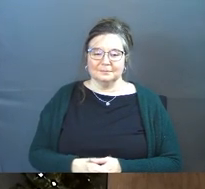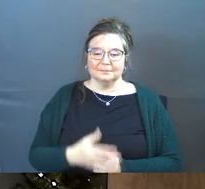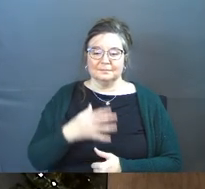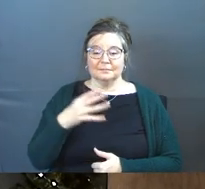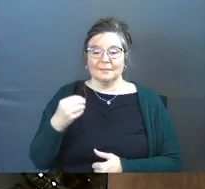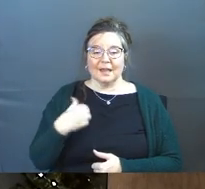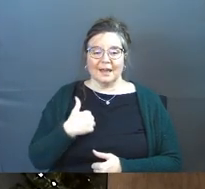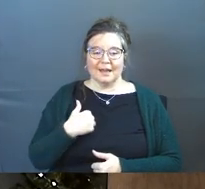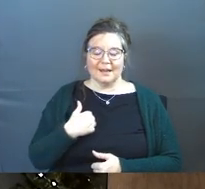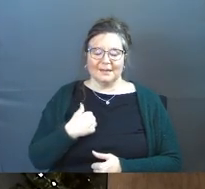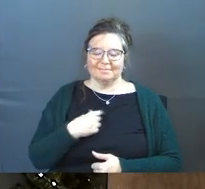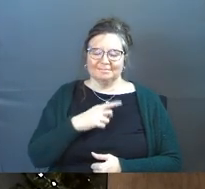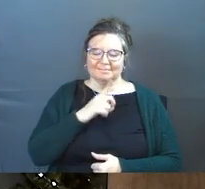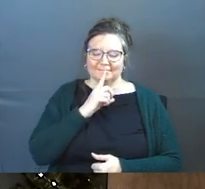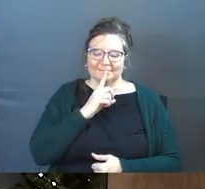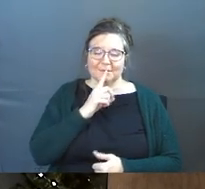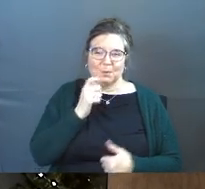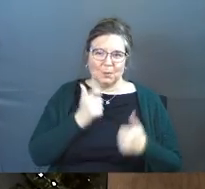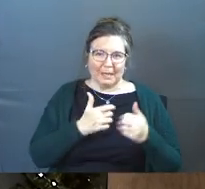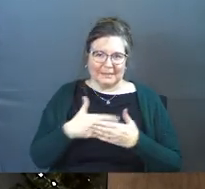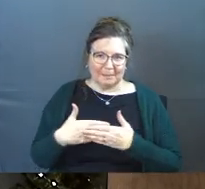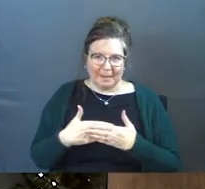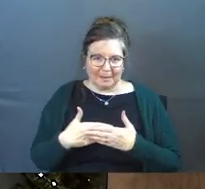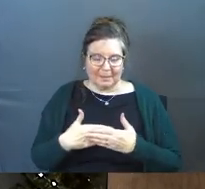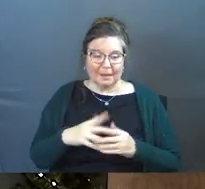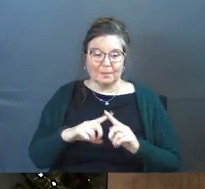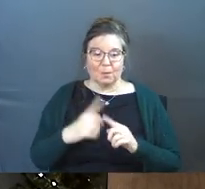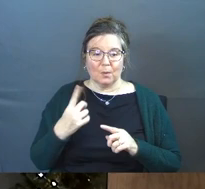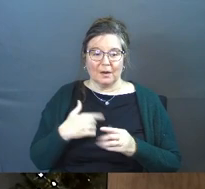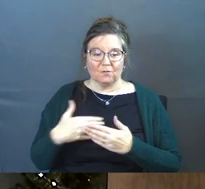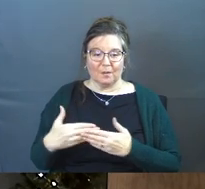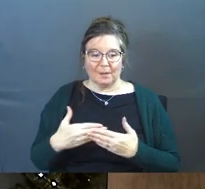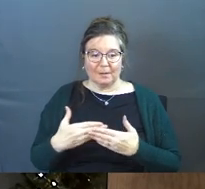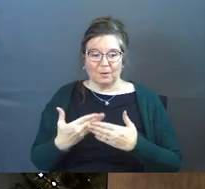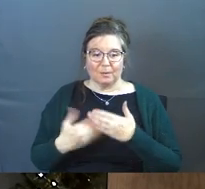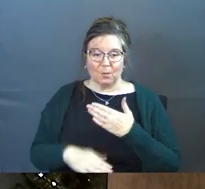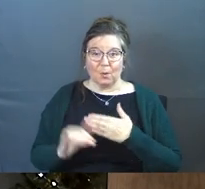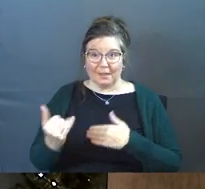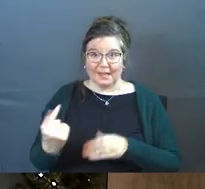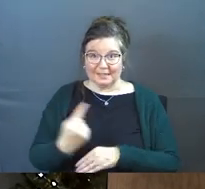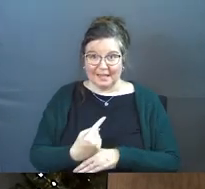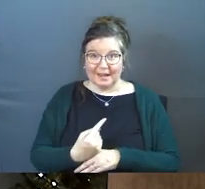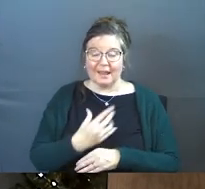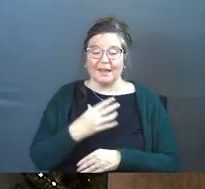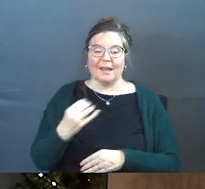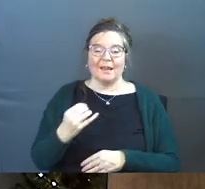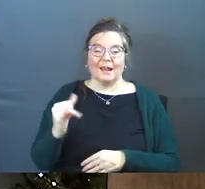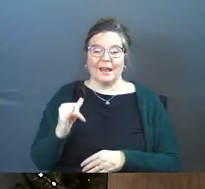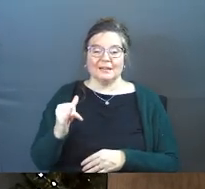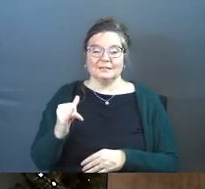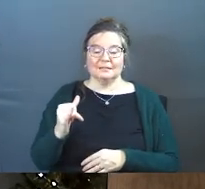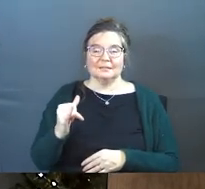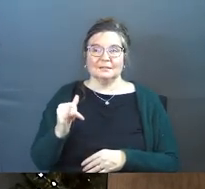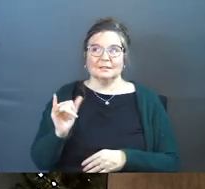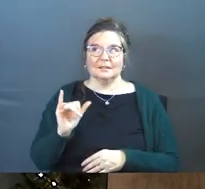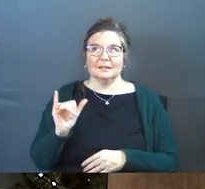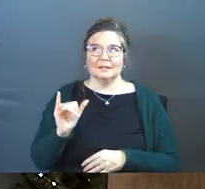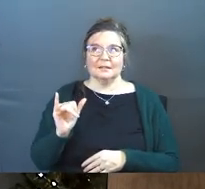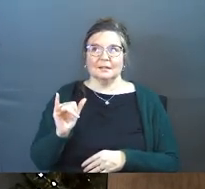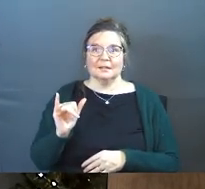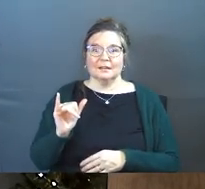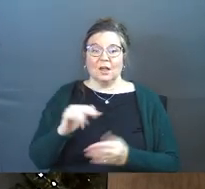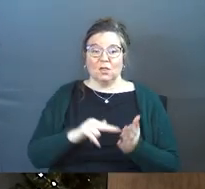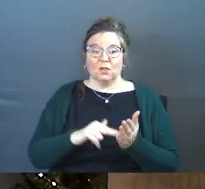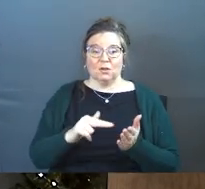And I won't say which baby this was, but one of our babies was born that day. And as